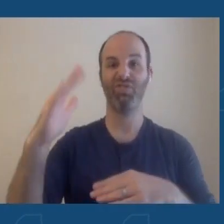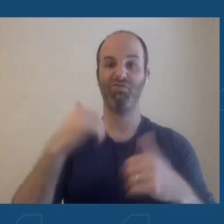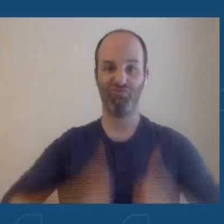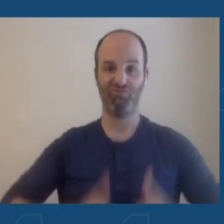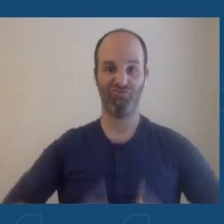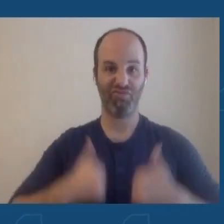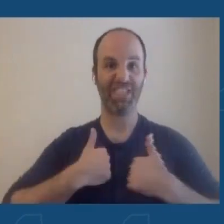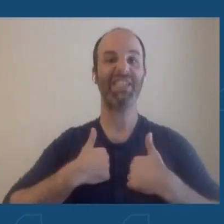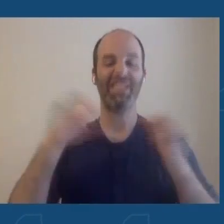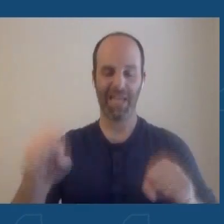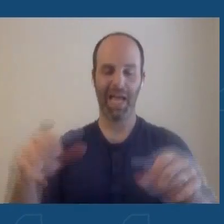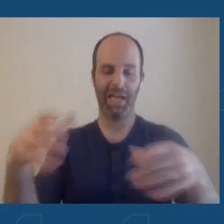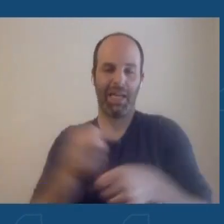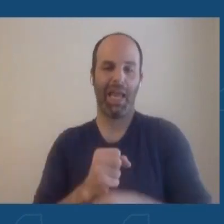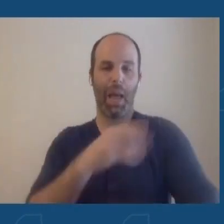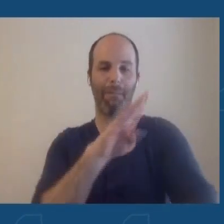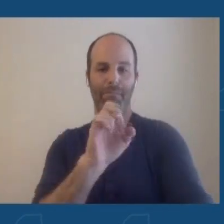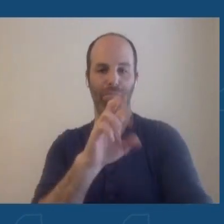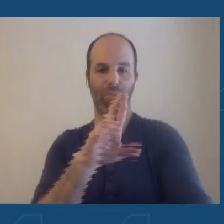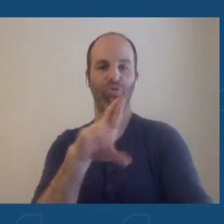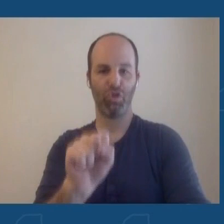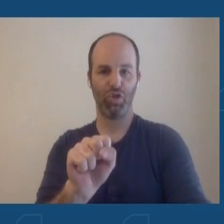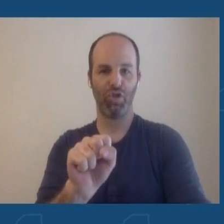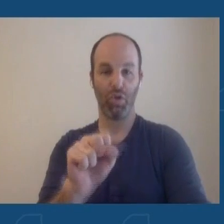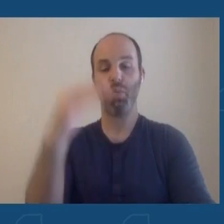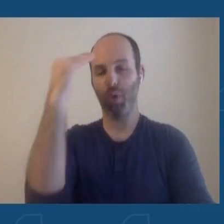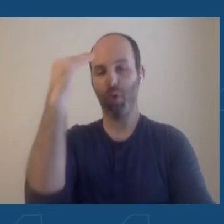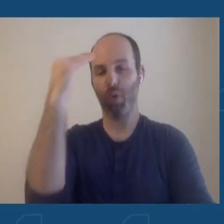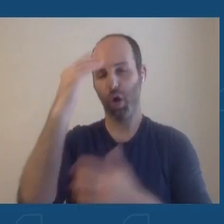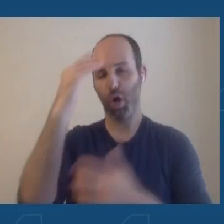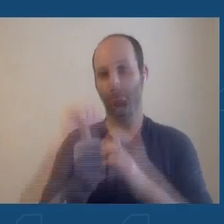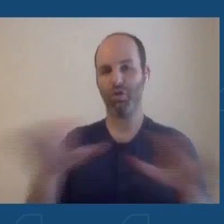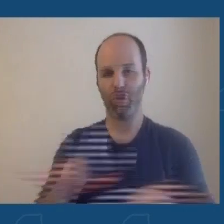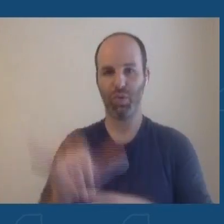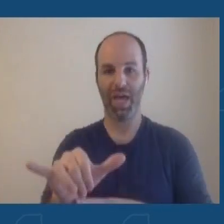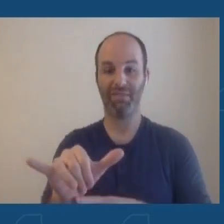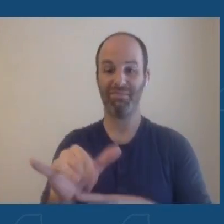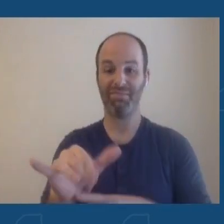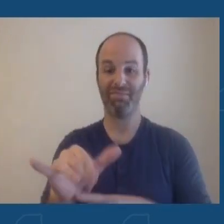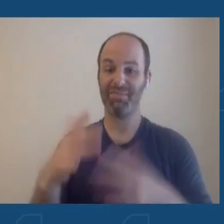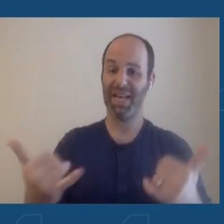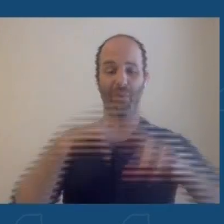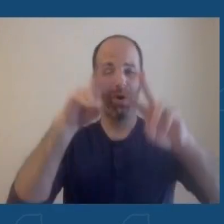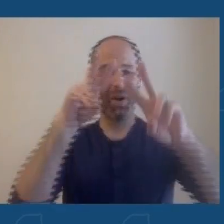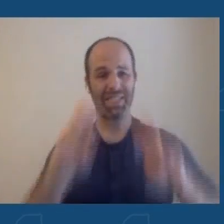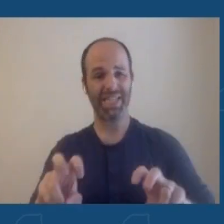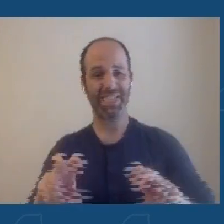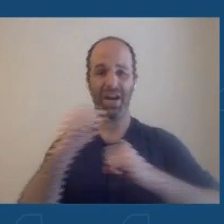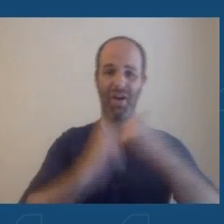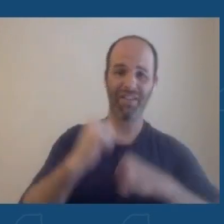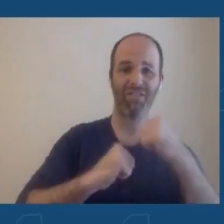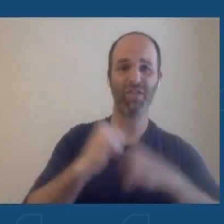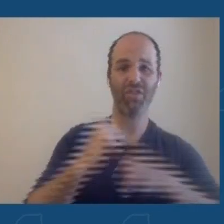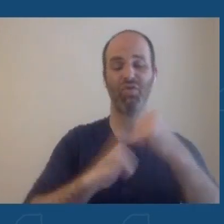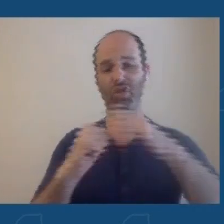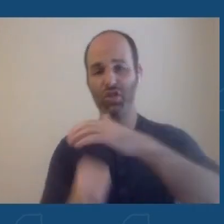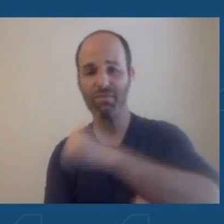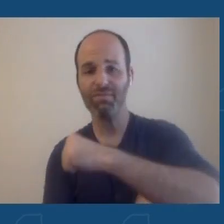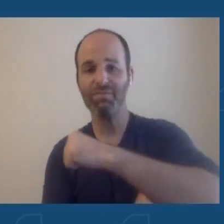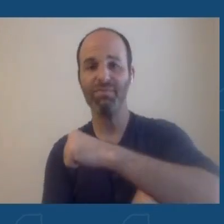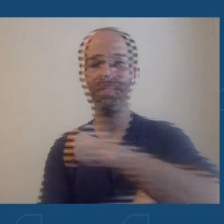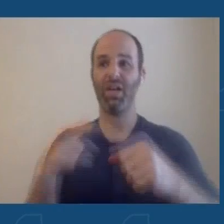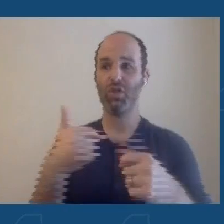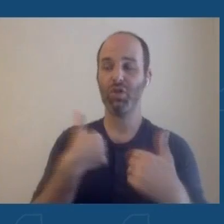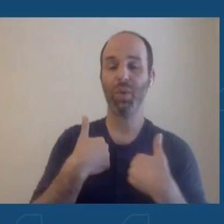these operations now. And also, we're just assessing our overall infrastructure. Are there shortcomings? Are there parts of the state? Are there buildings